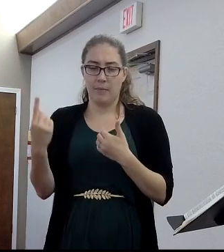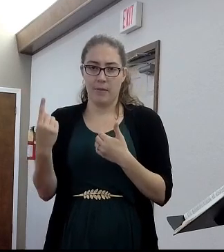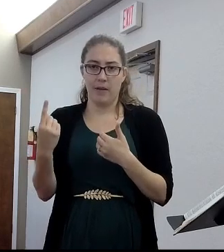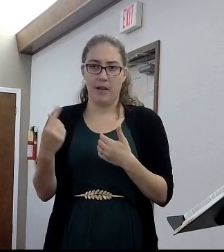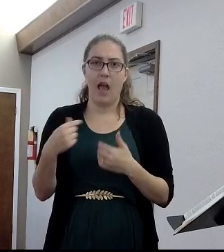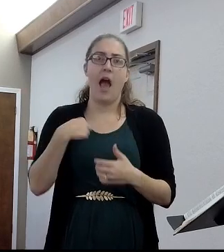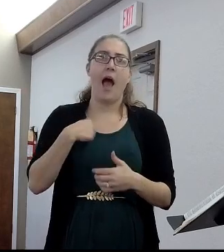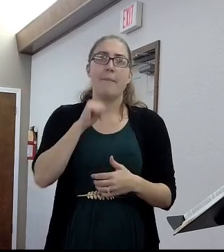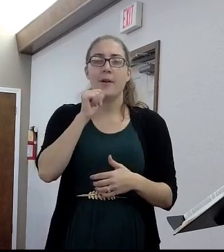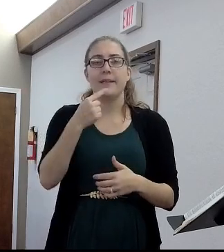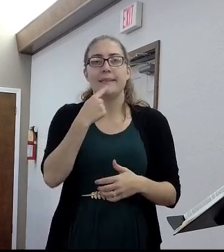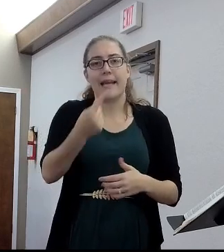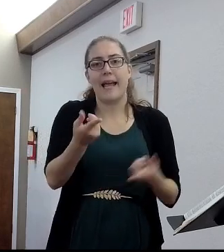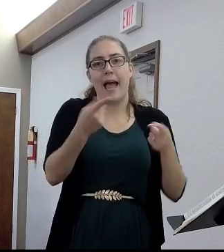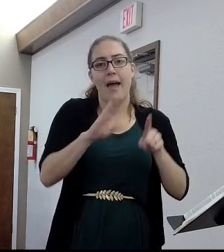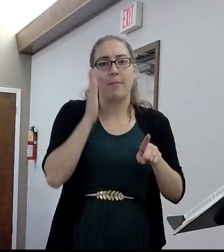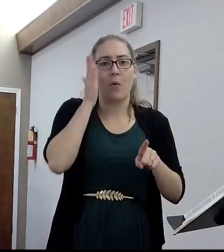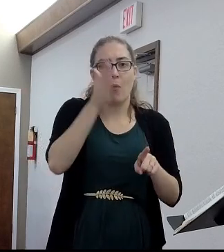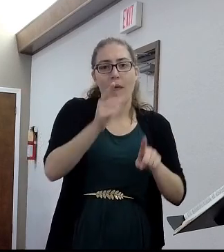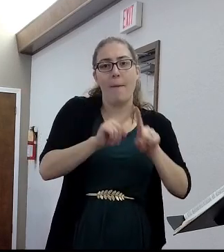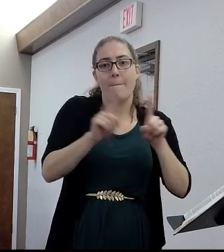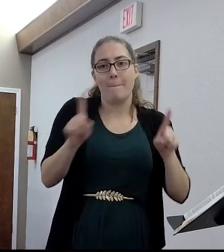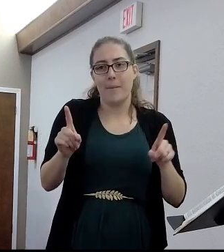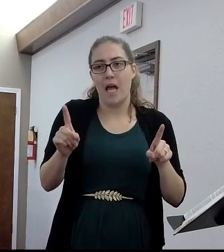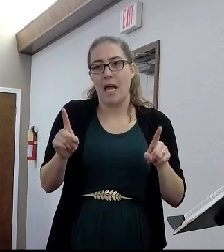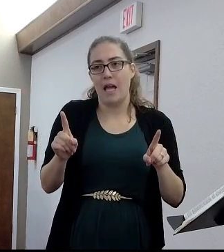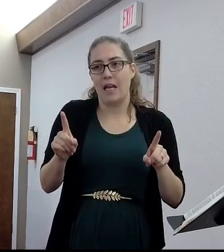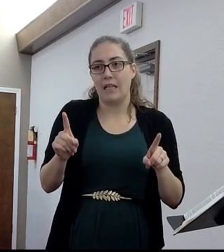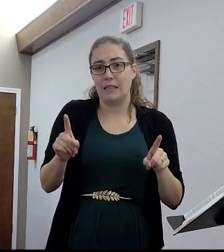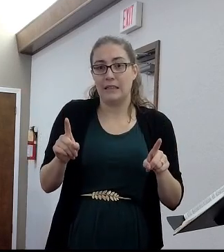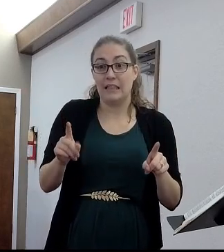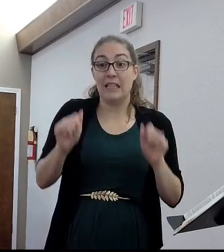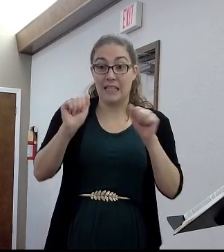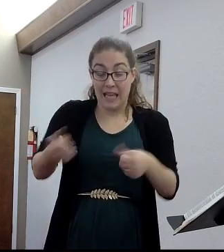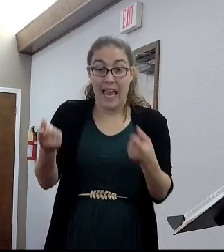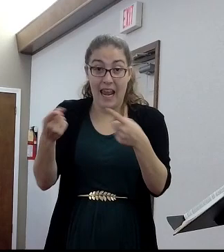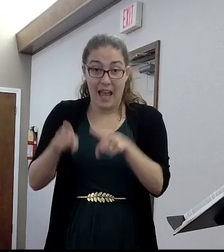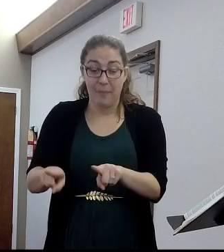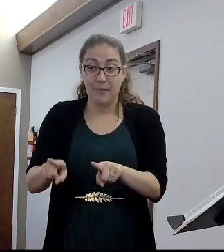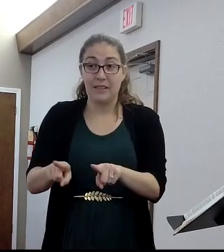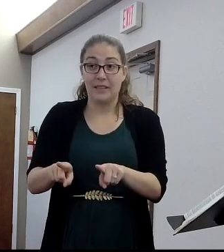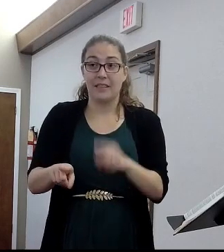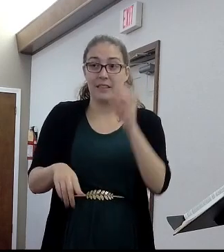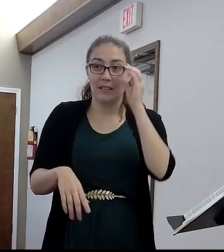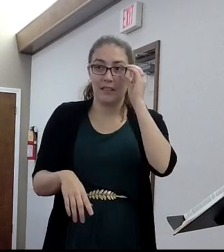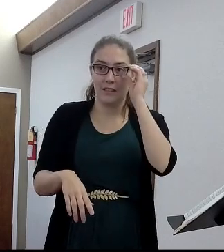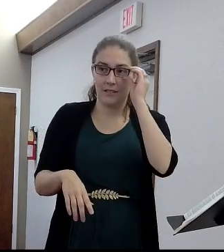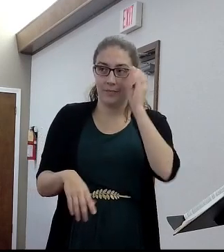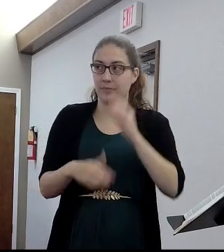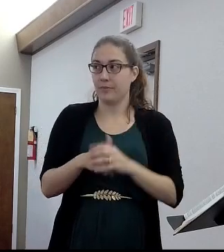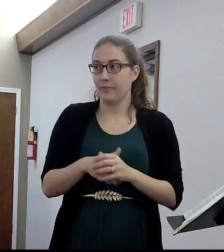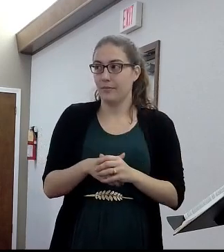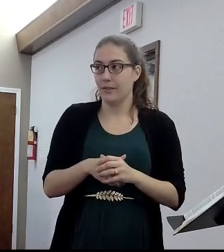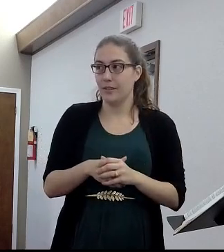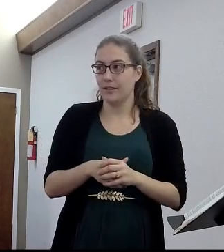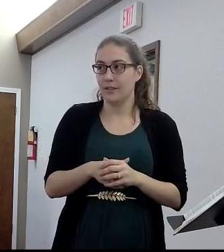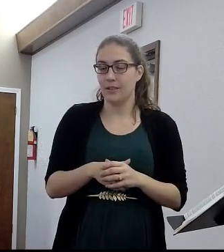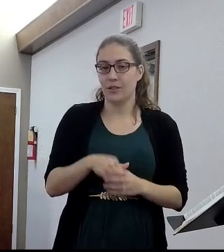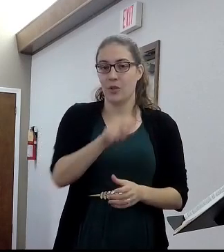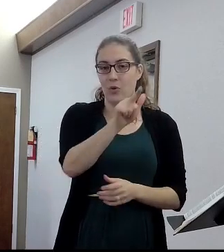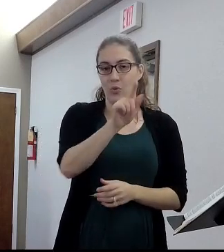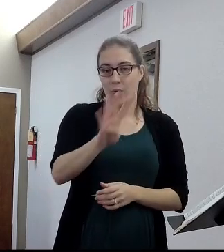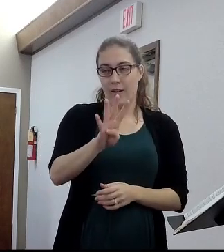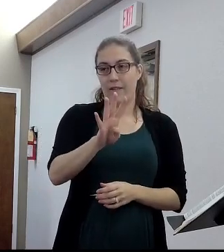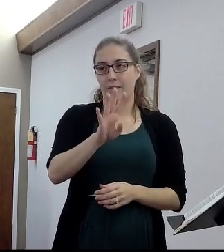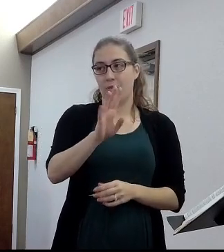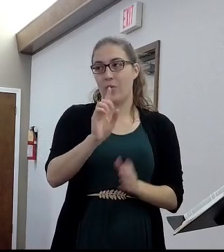You say, well, not you. You're that guy that will keep his stuff. I'm like, yeah, but you know how long, you know how many dudes it takes to pull security 24 hours a day, seven days a week?